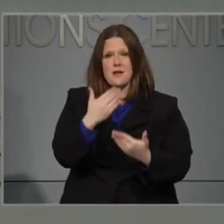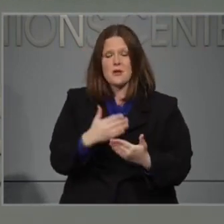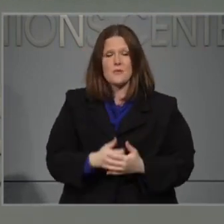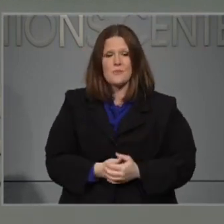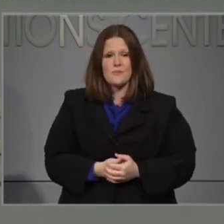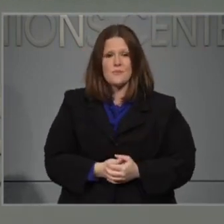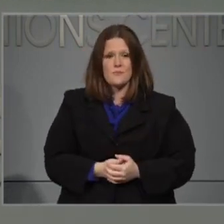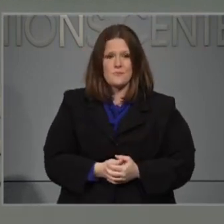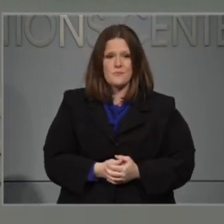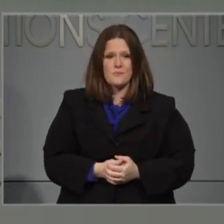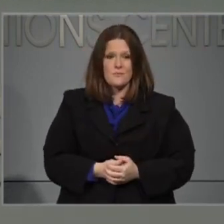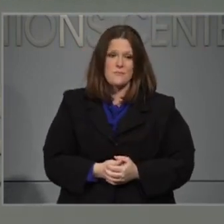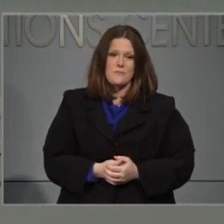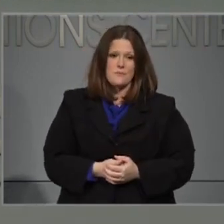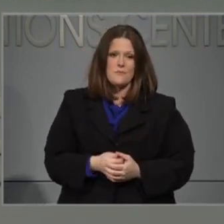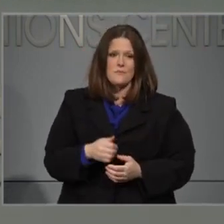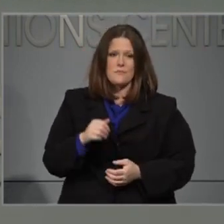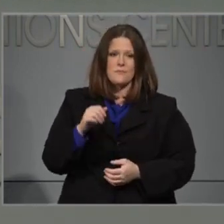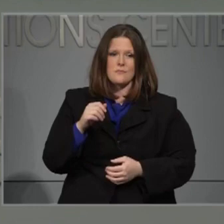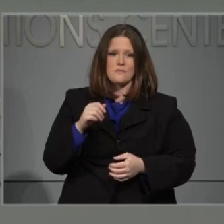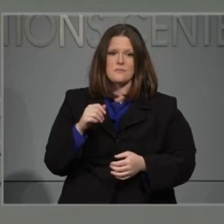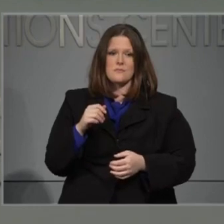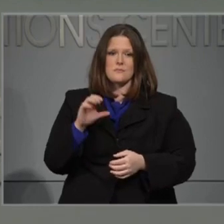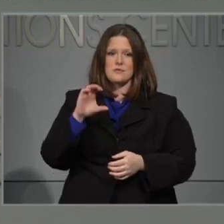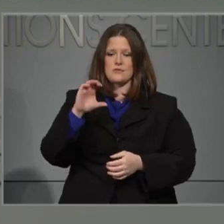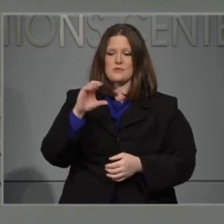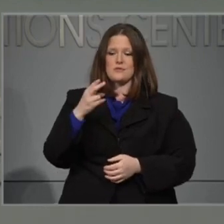Follow-up, Chandler Morgan, WBTV.